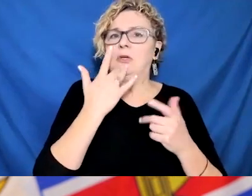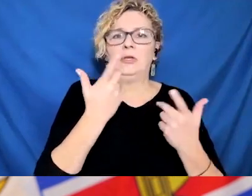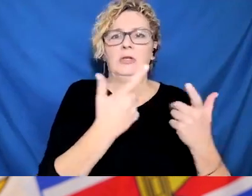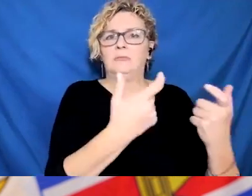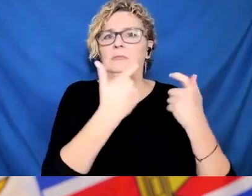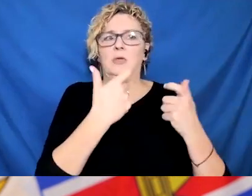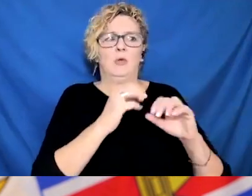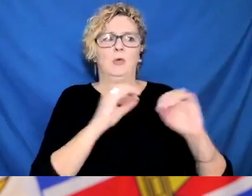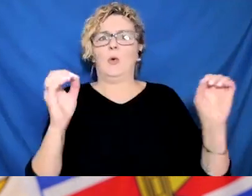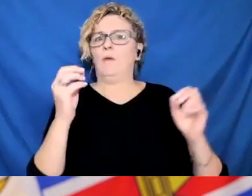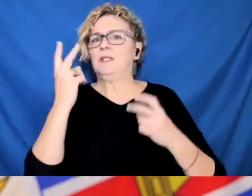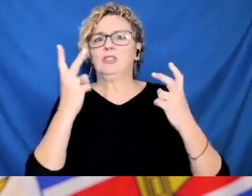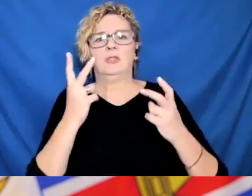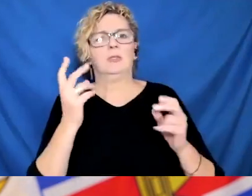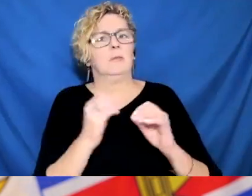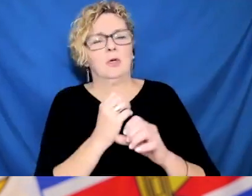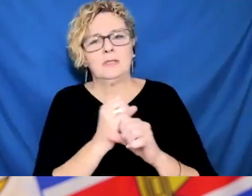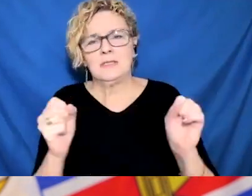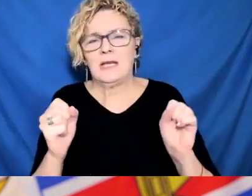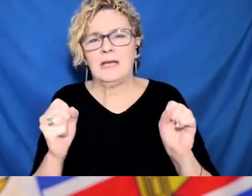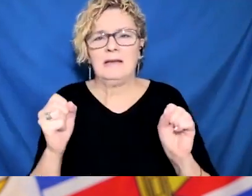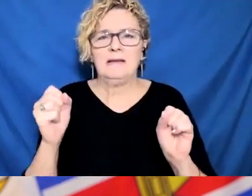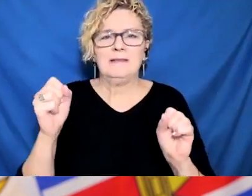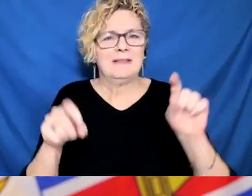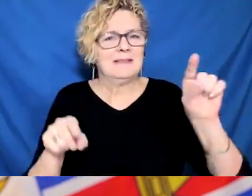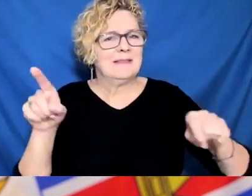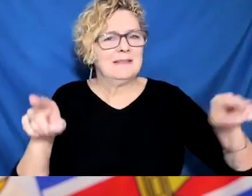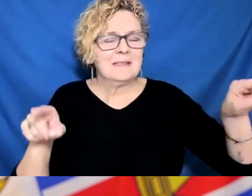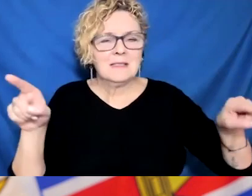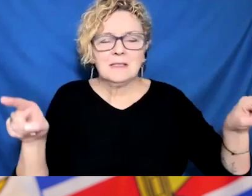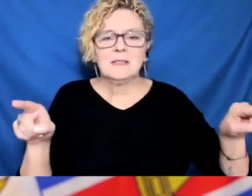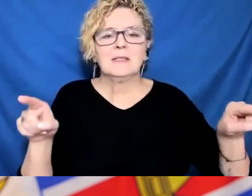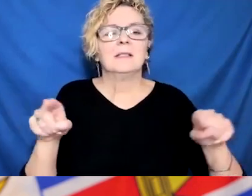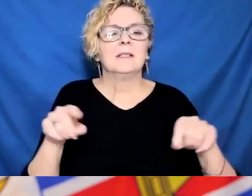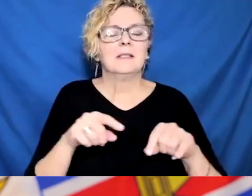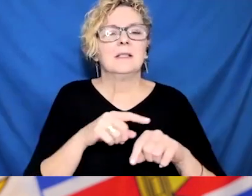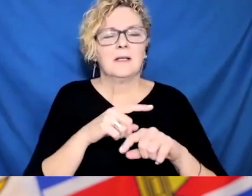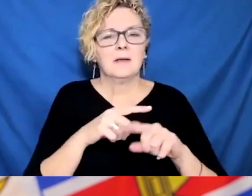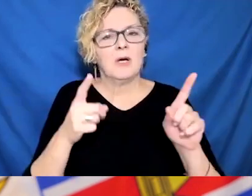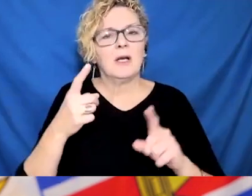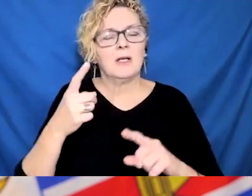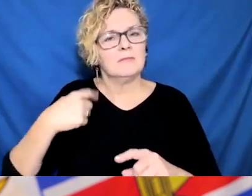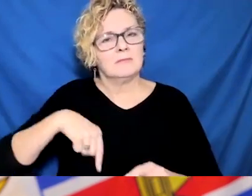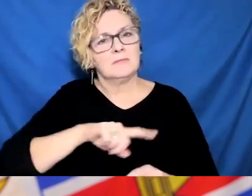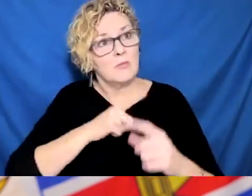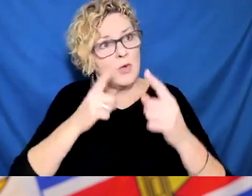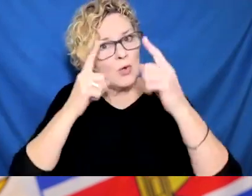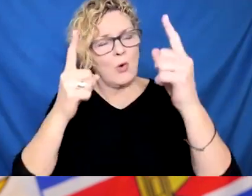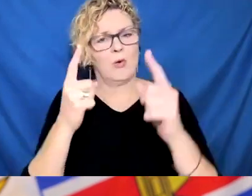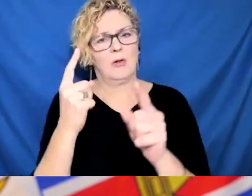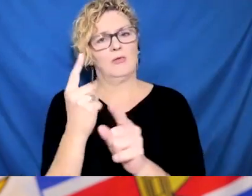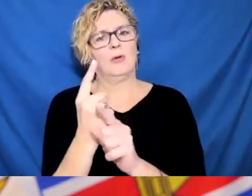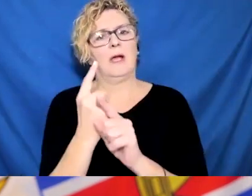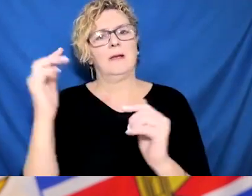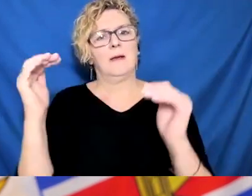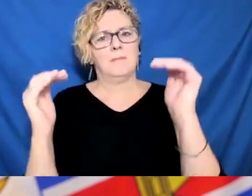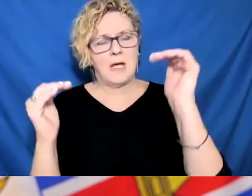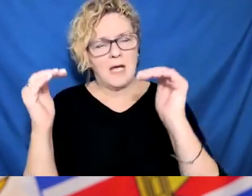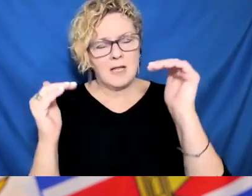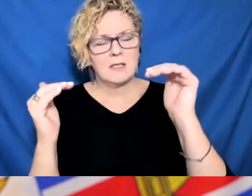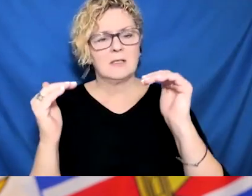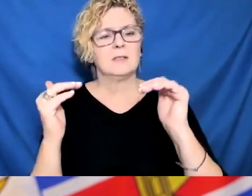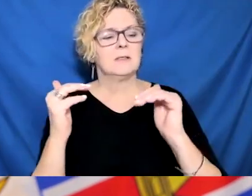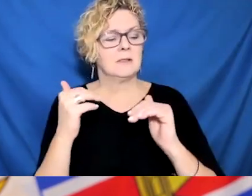and we're adapting and adjusting to those changes. We're working hard to get through this surge. And I want to thank